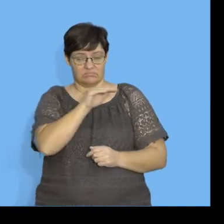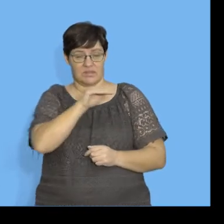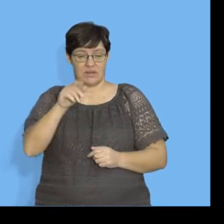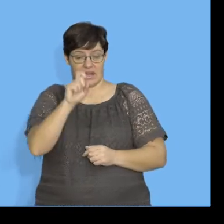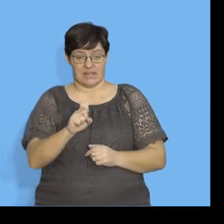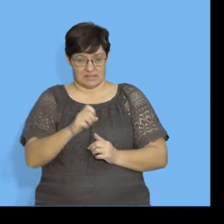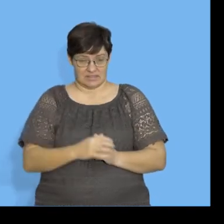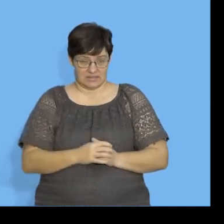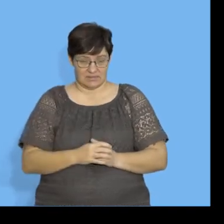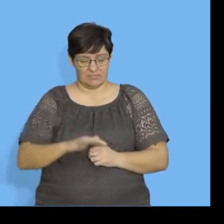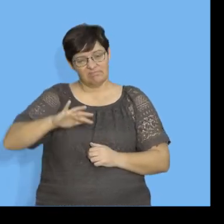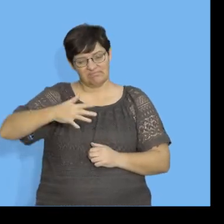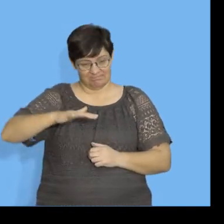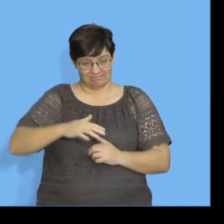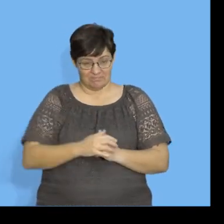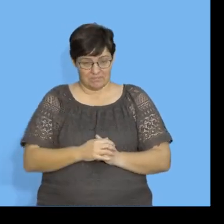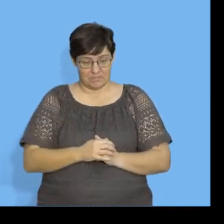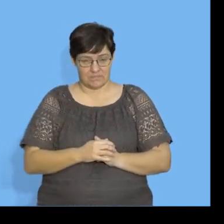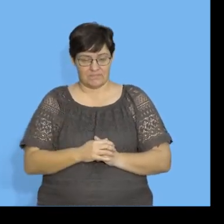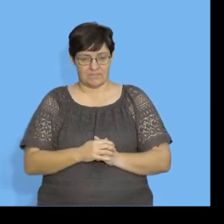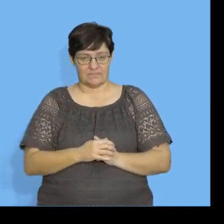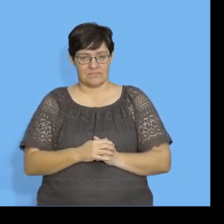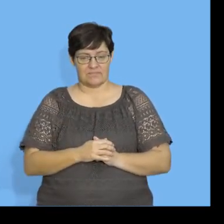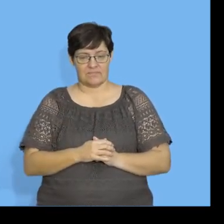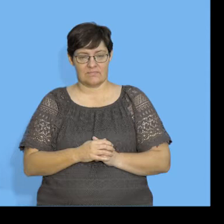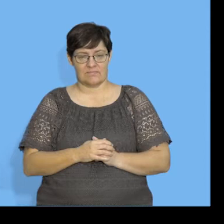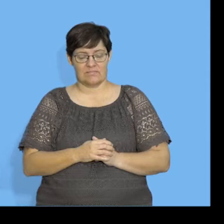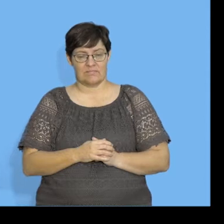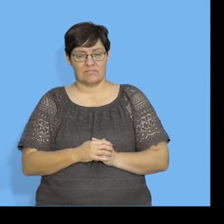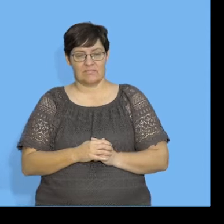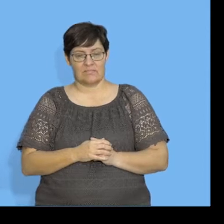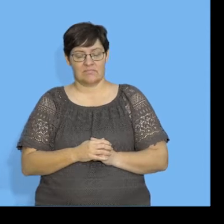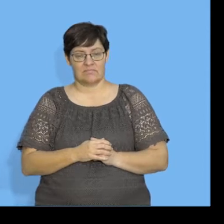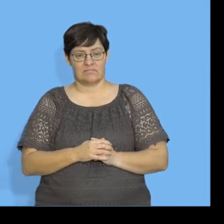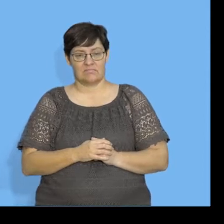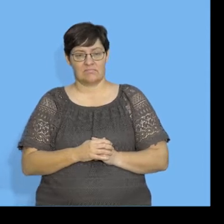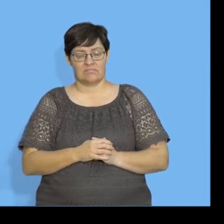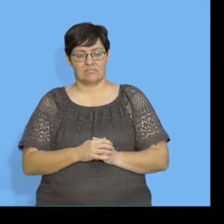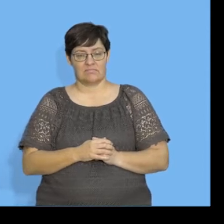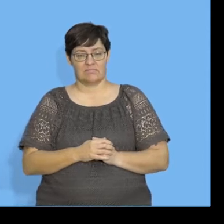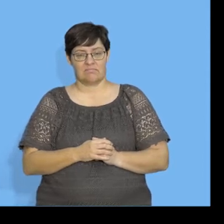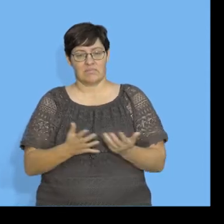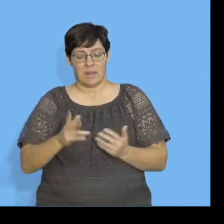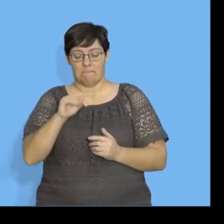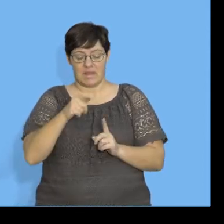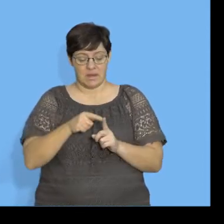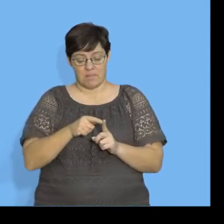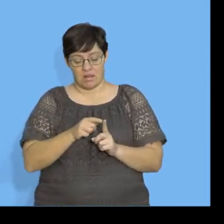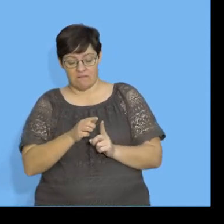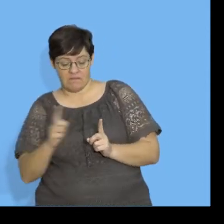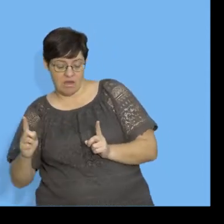The average is the mean, the average bar. It's how far are you from the mean.